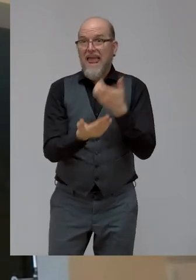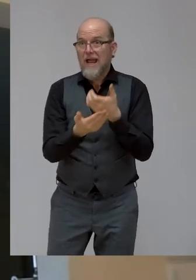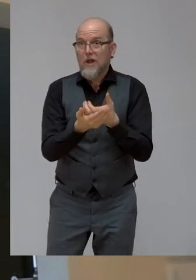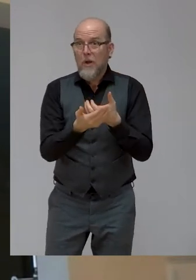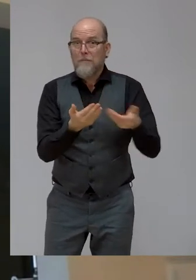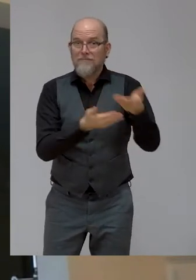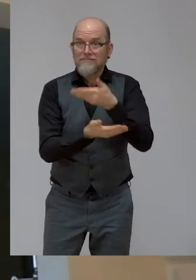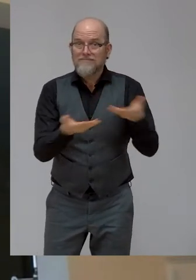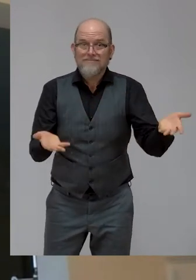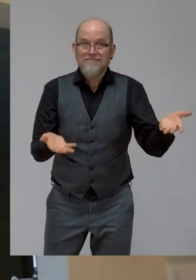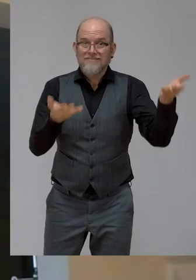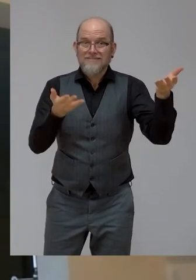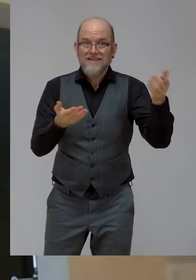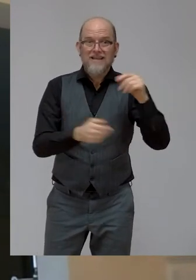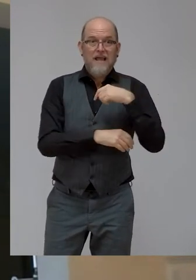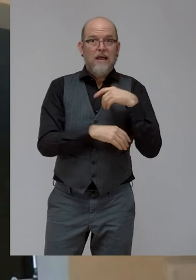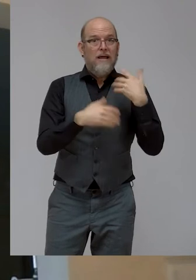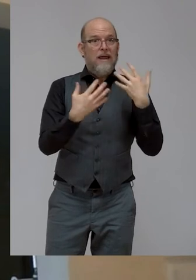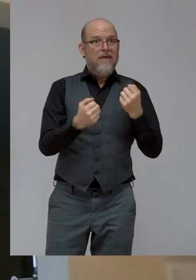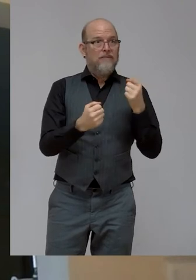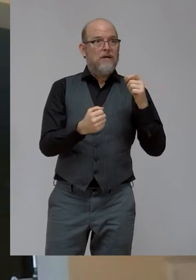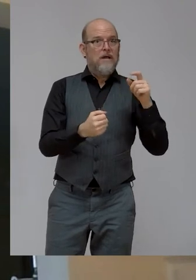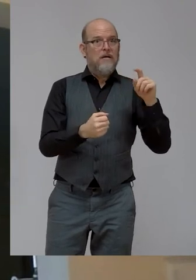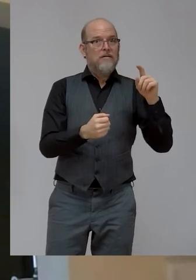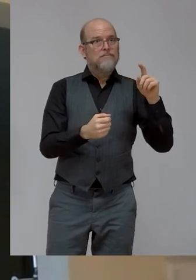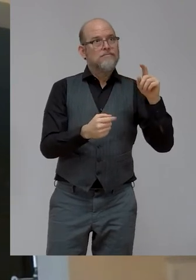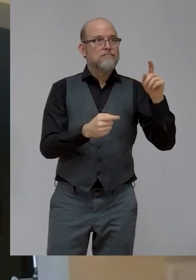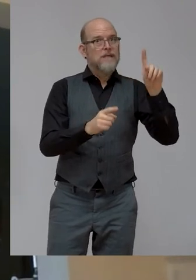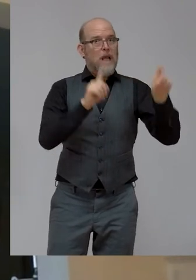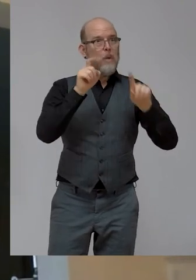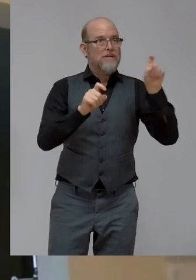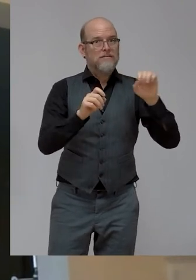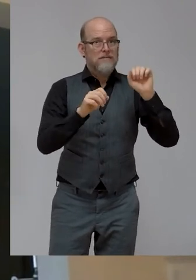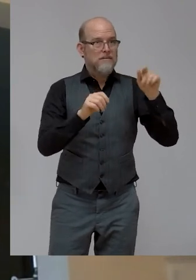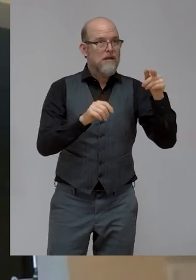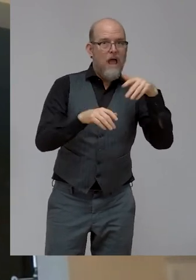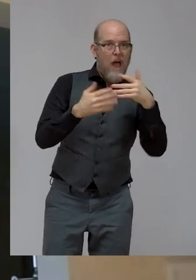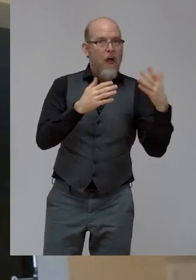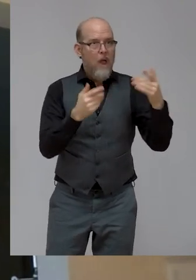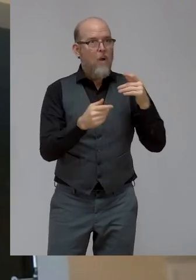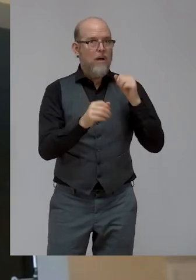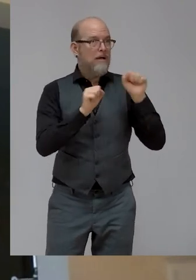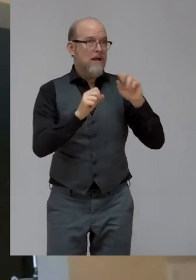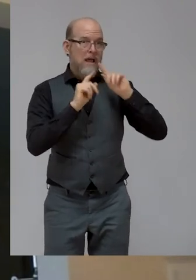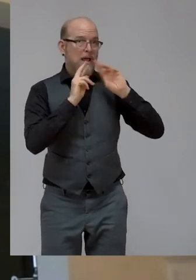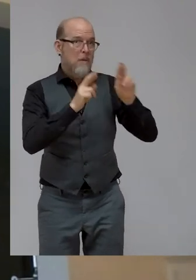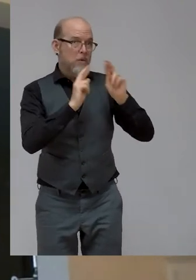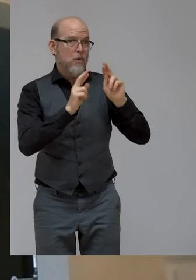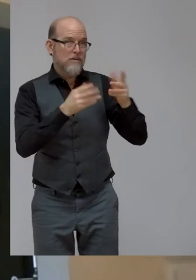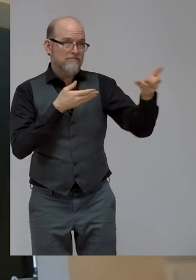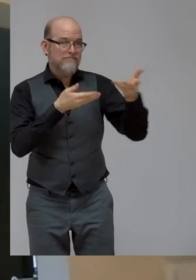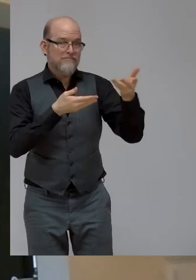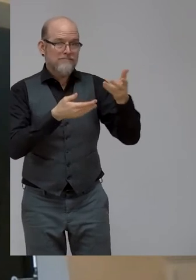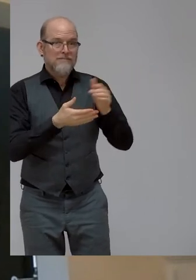the supply side in place if we're going to close that digital gap. And I think there's also a call in